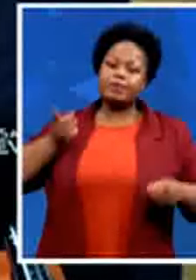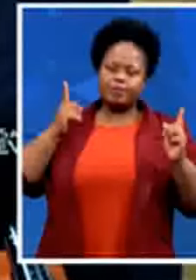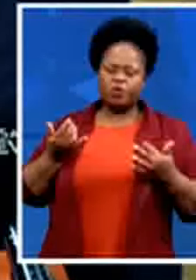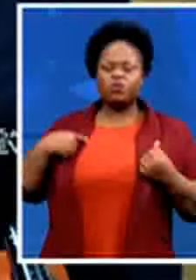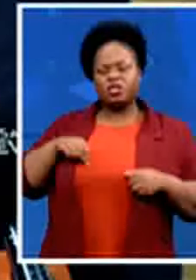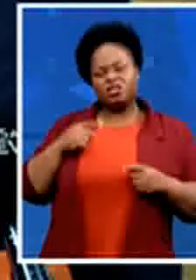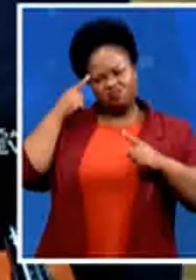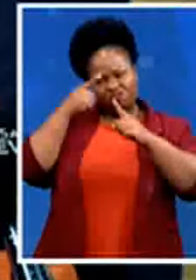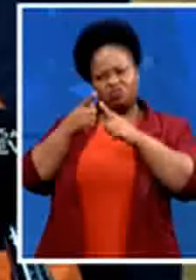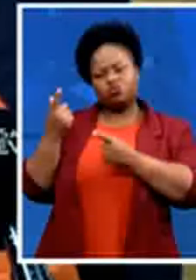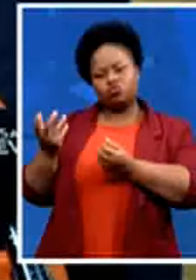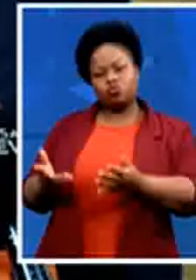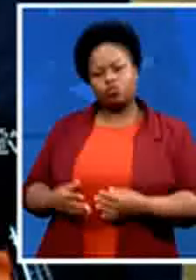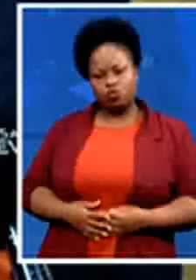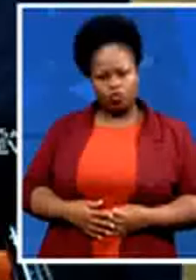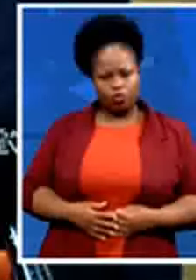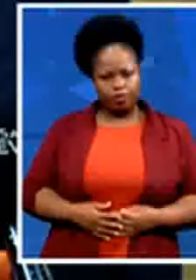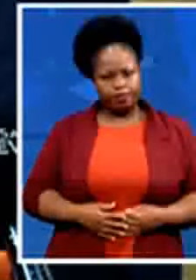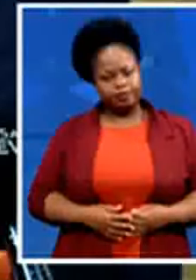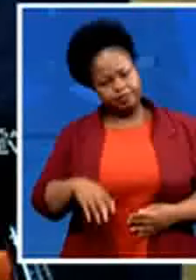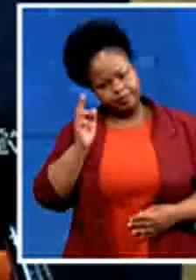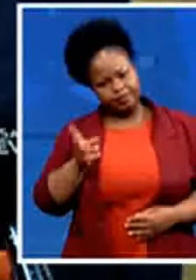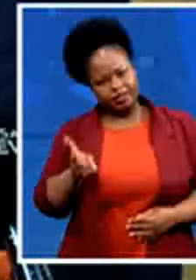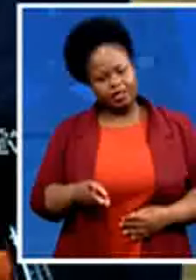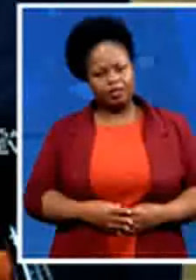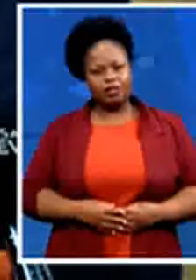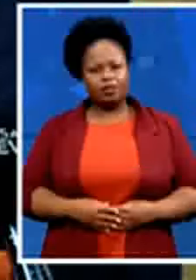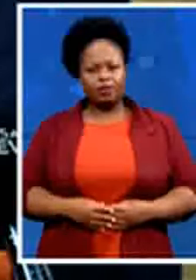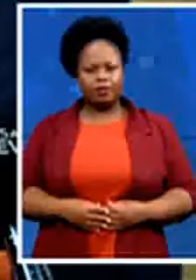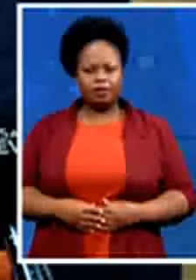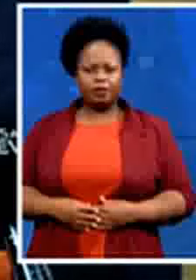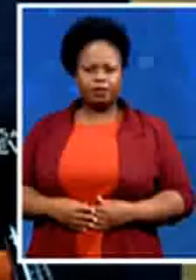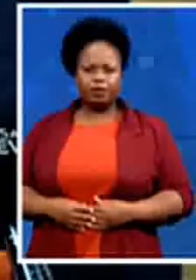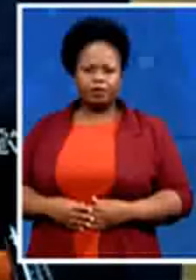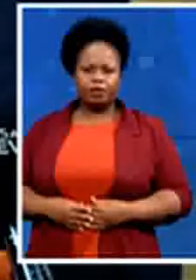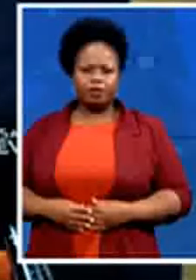also on economic justice we want to change the budgeting process